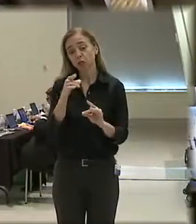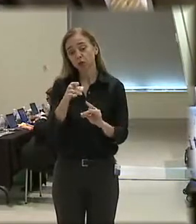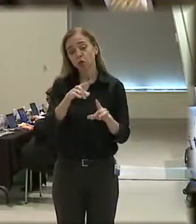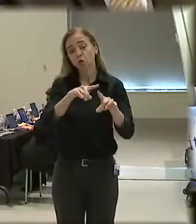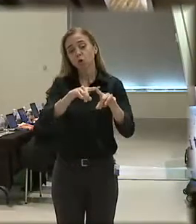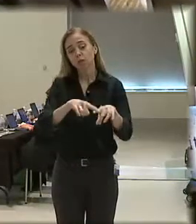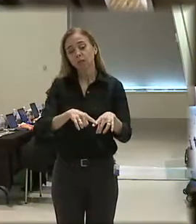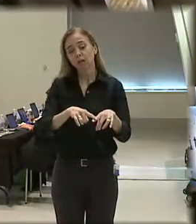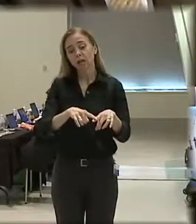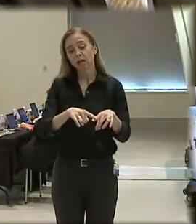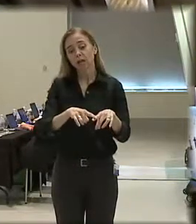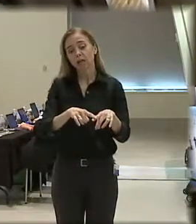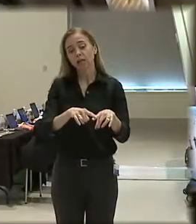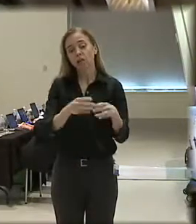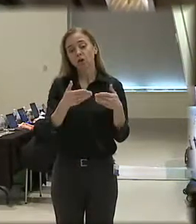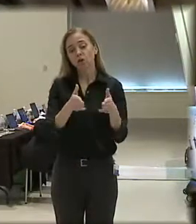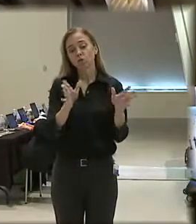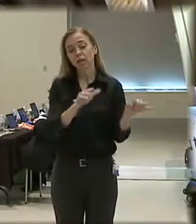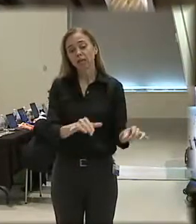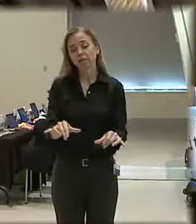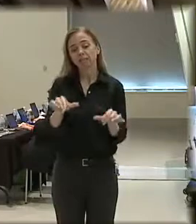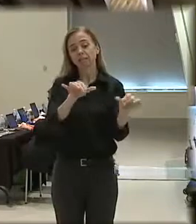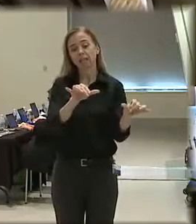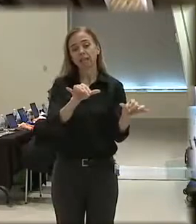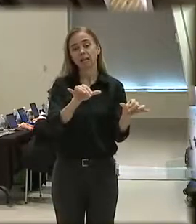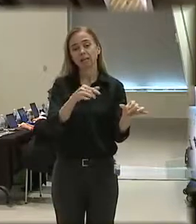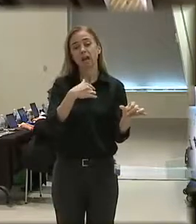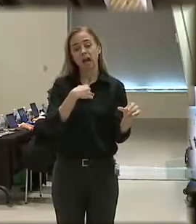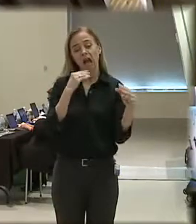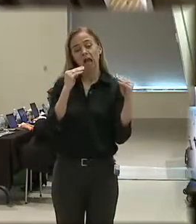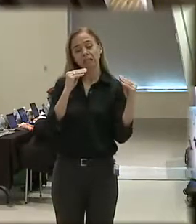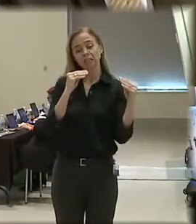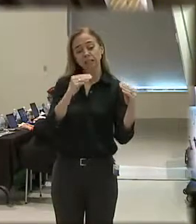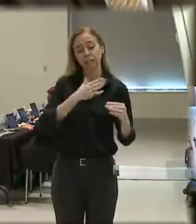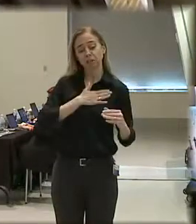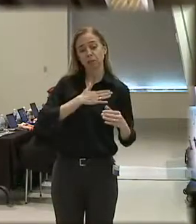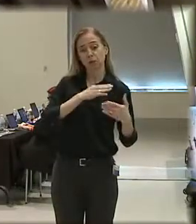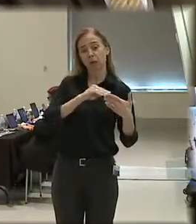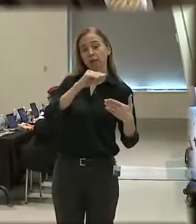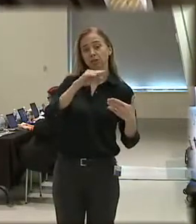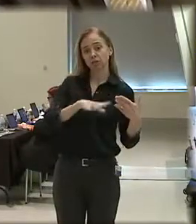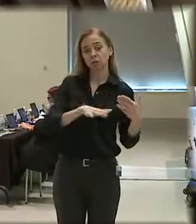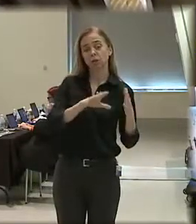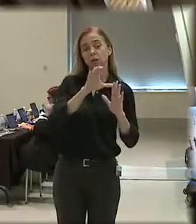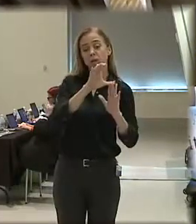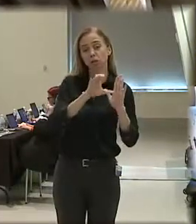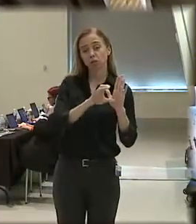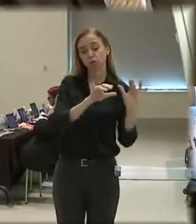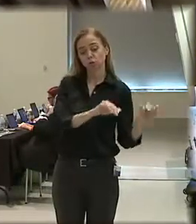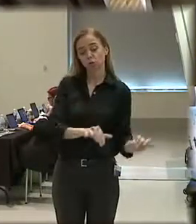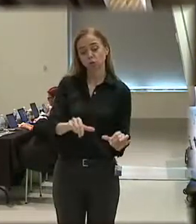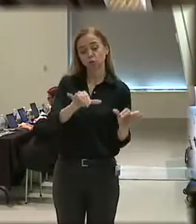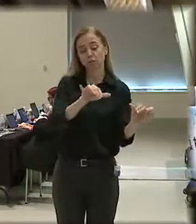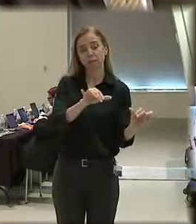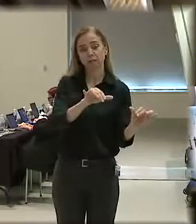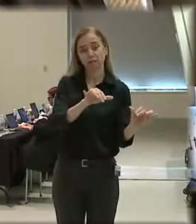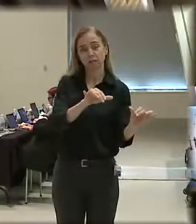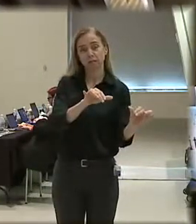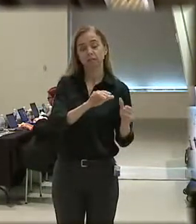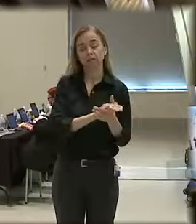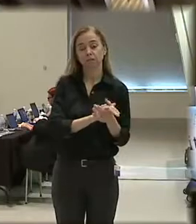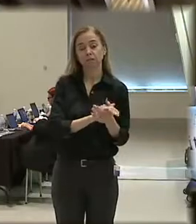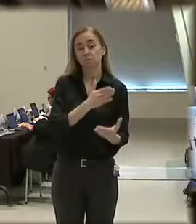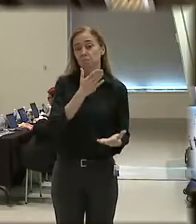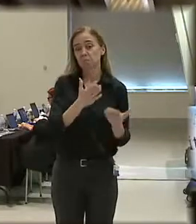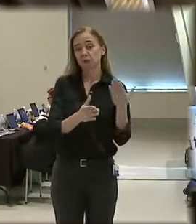on the Graham standards, what I teach to my students as constitutional standards or floors. You know,